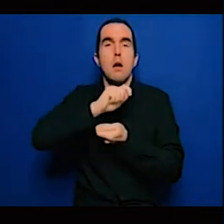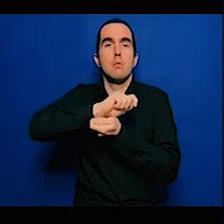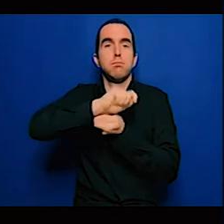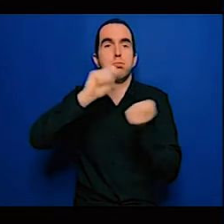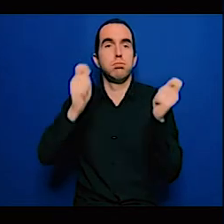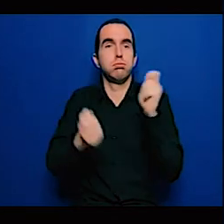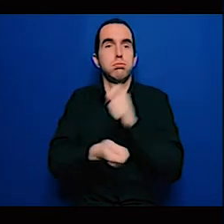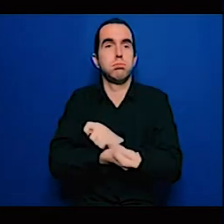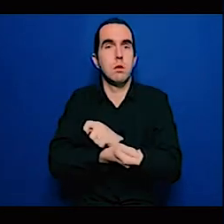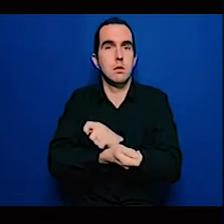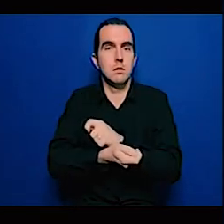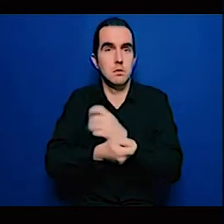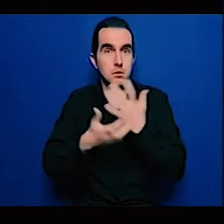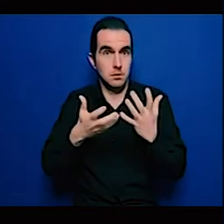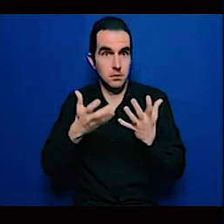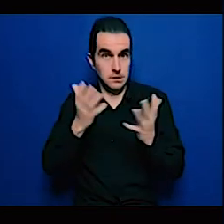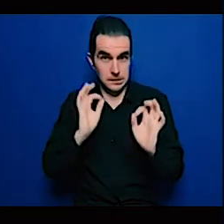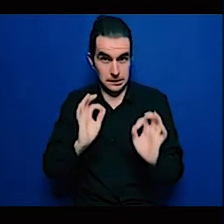neglected